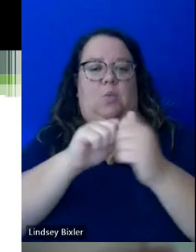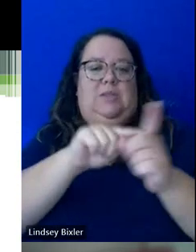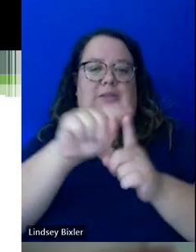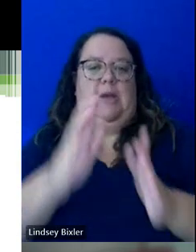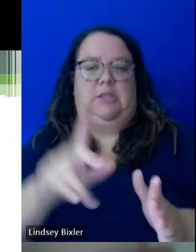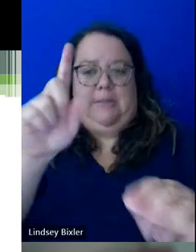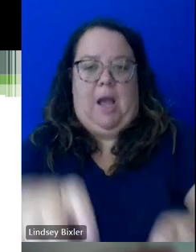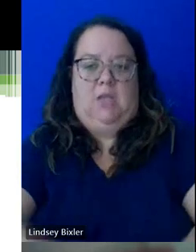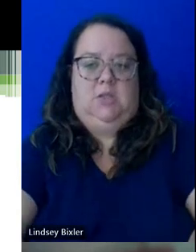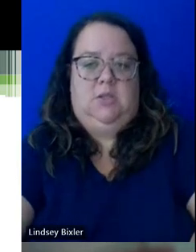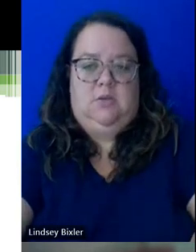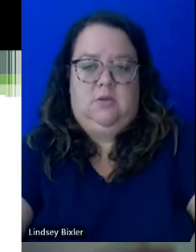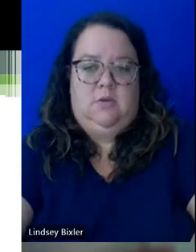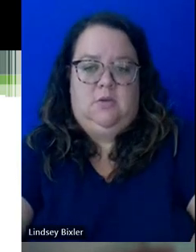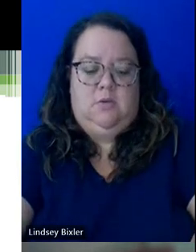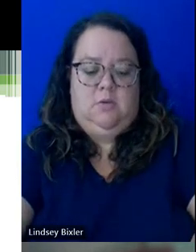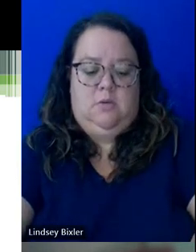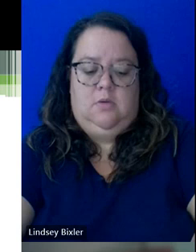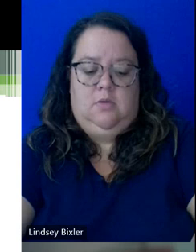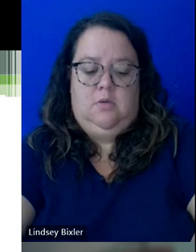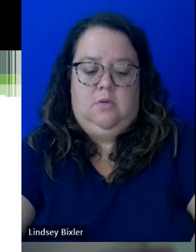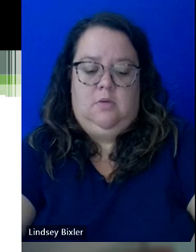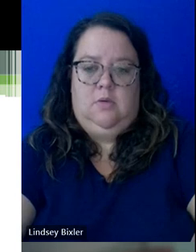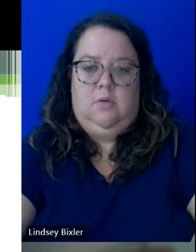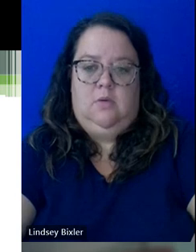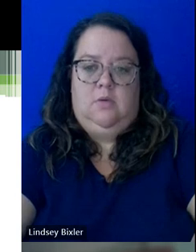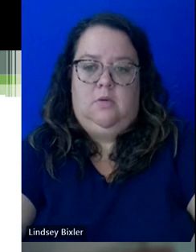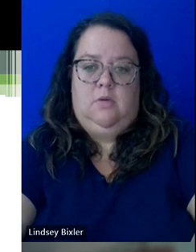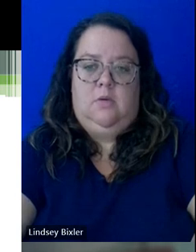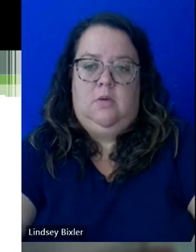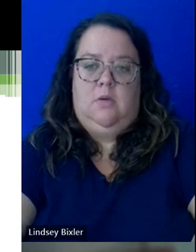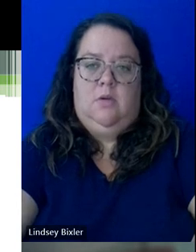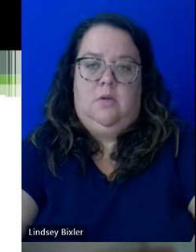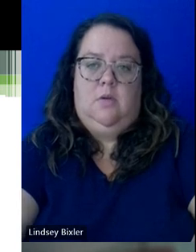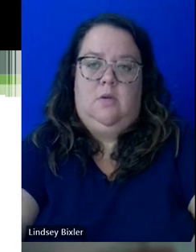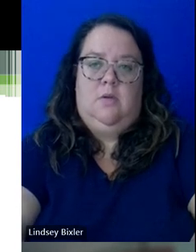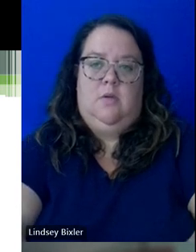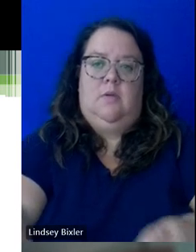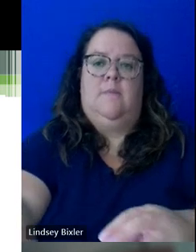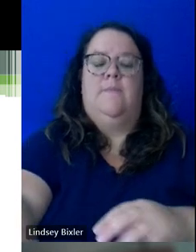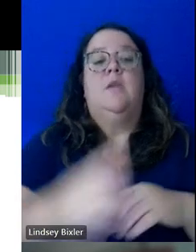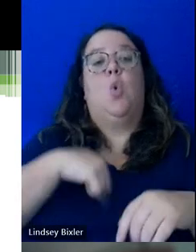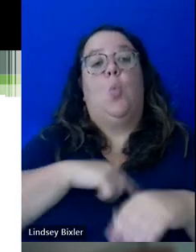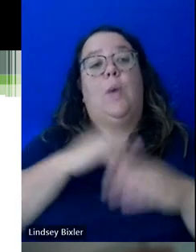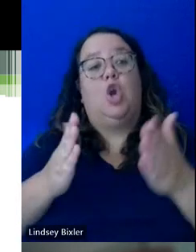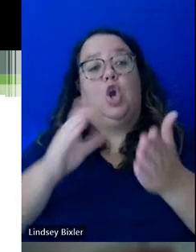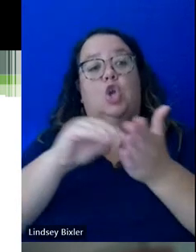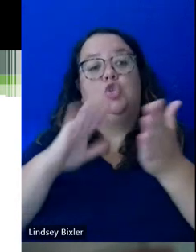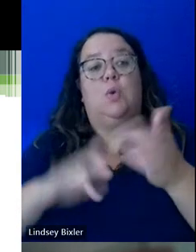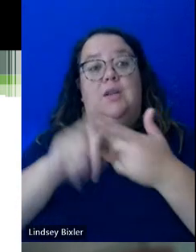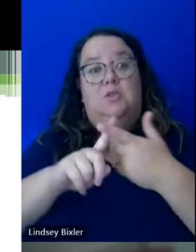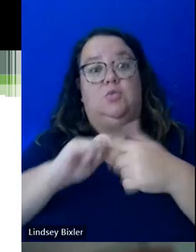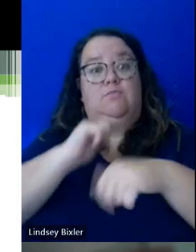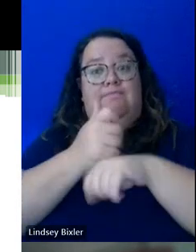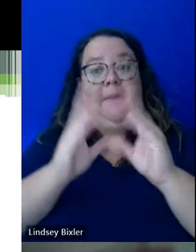And we really encourage all students to get set up with our office as quickly as possible. It is up to a student, you know,